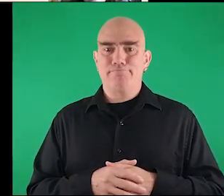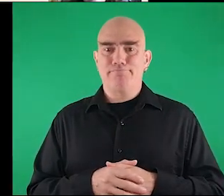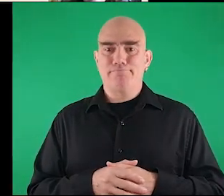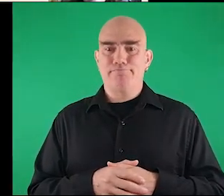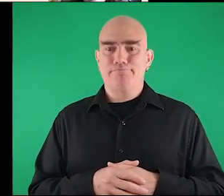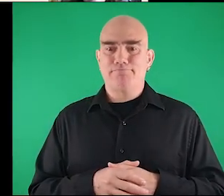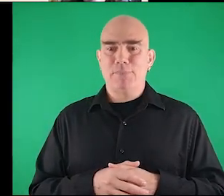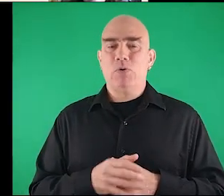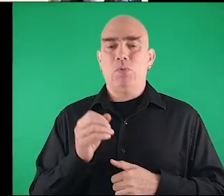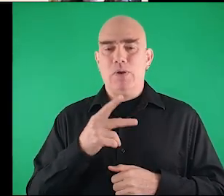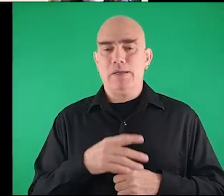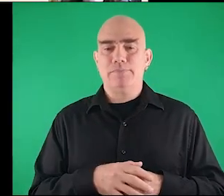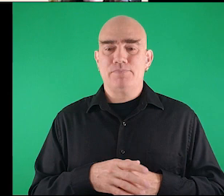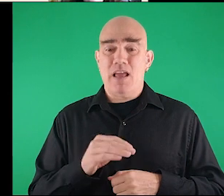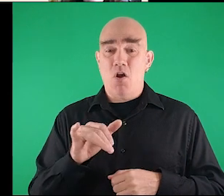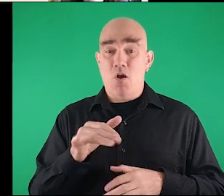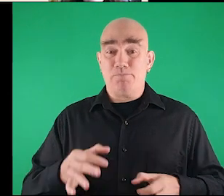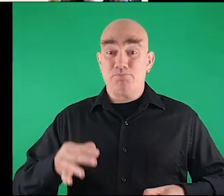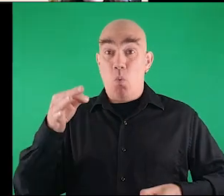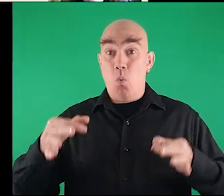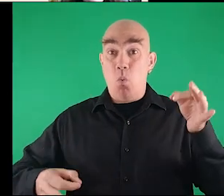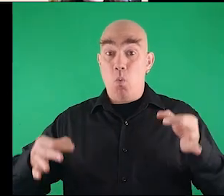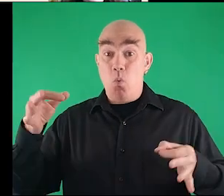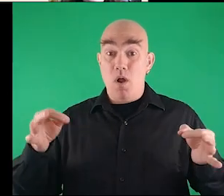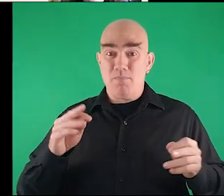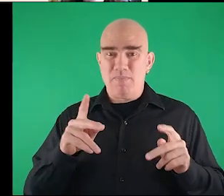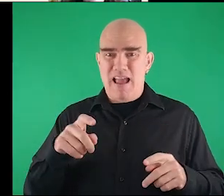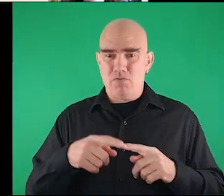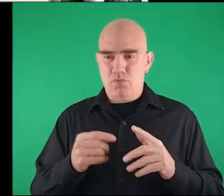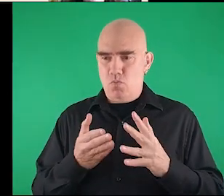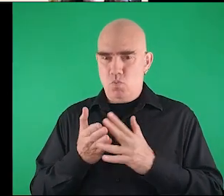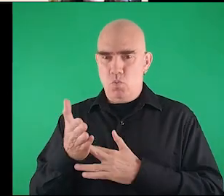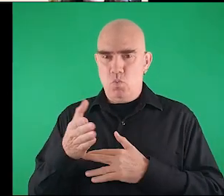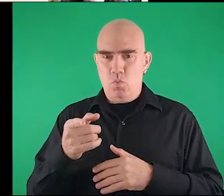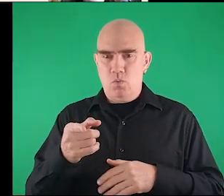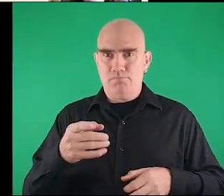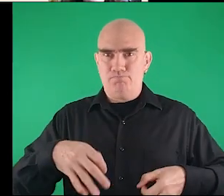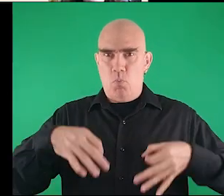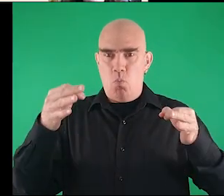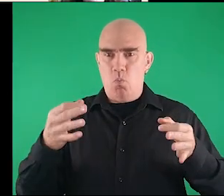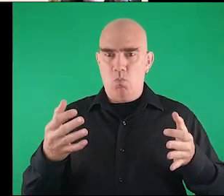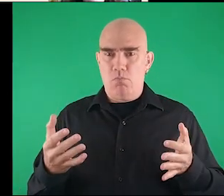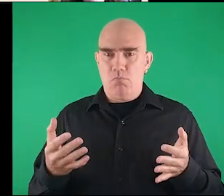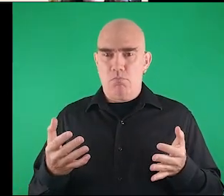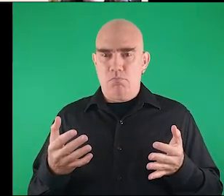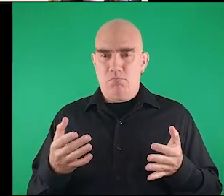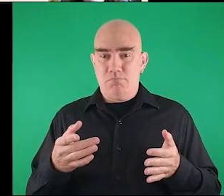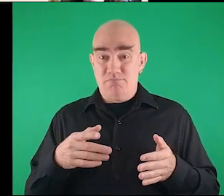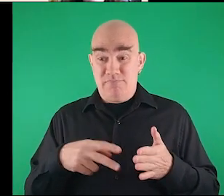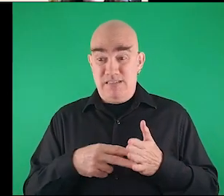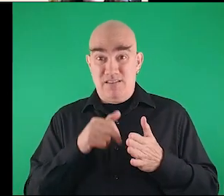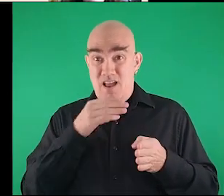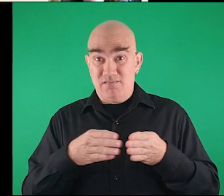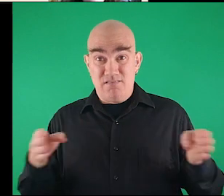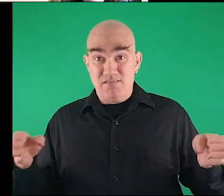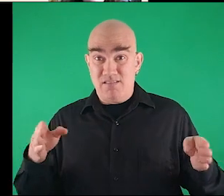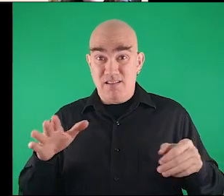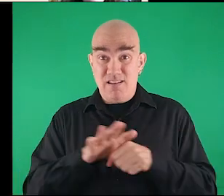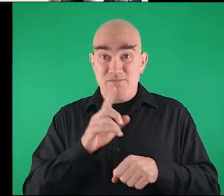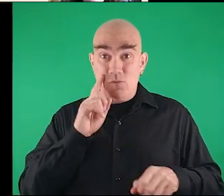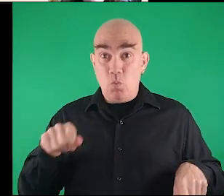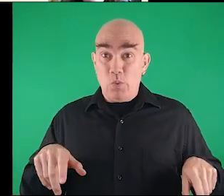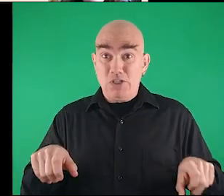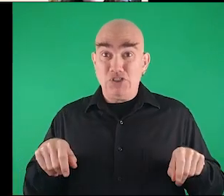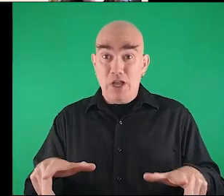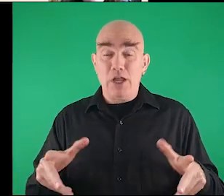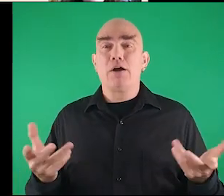okay so are those are poles and people have to walk through there and they're not wide enough to get